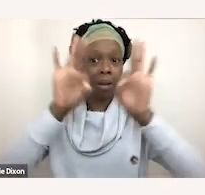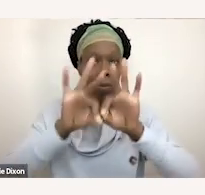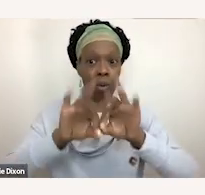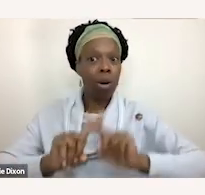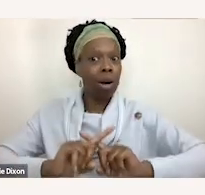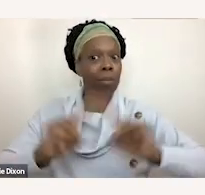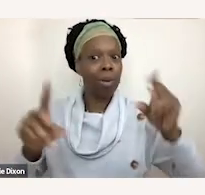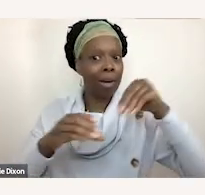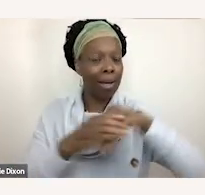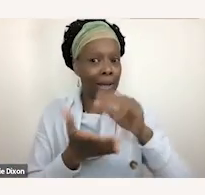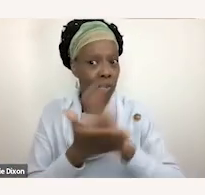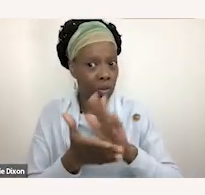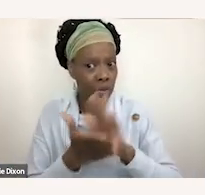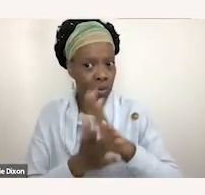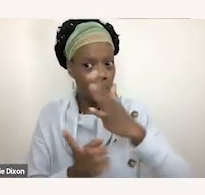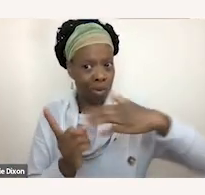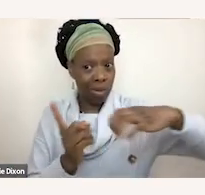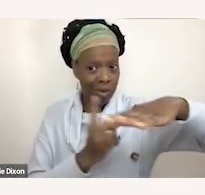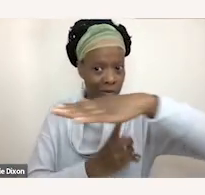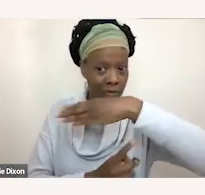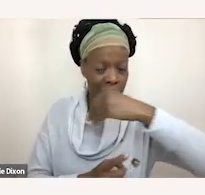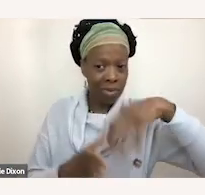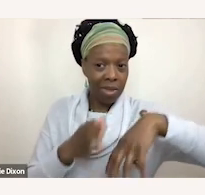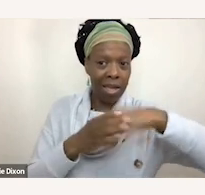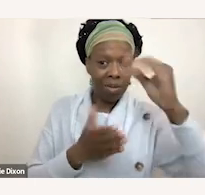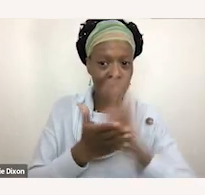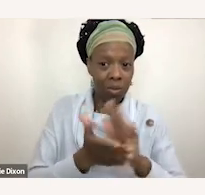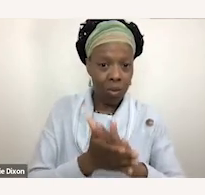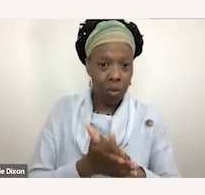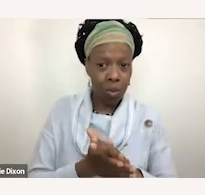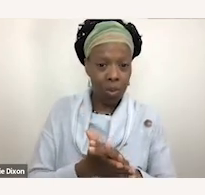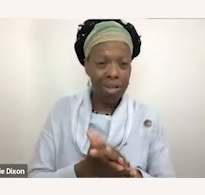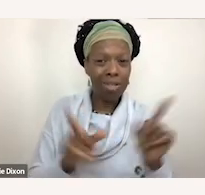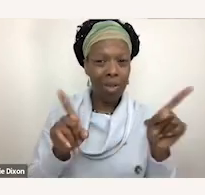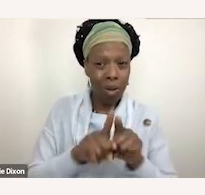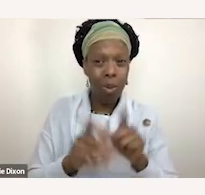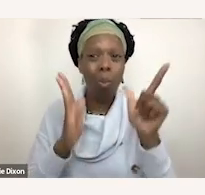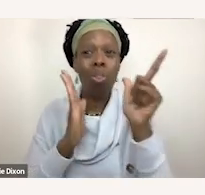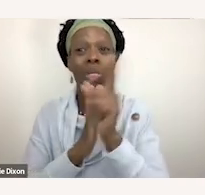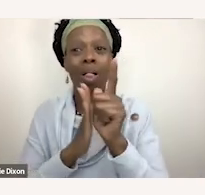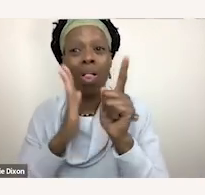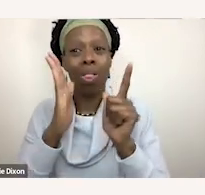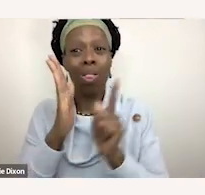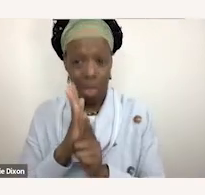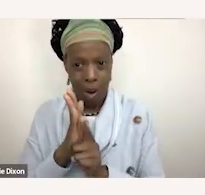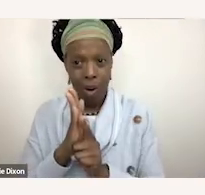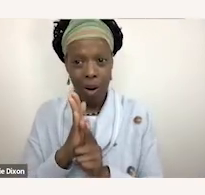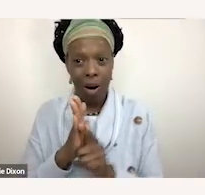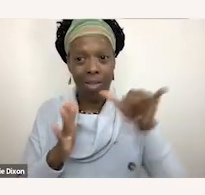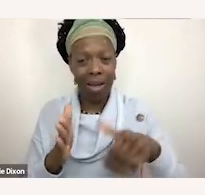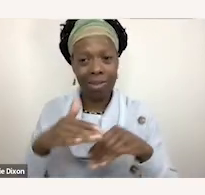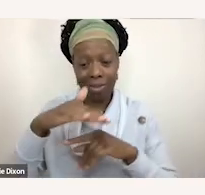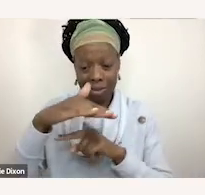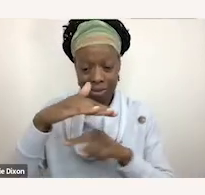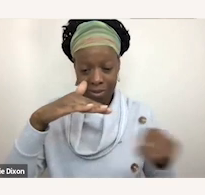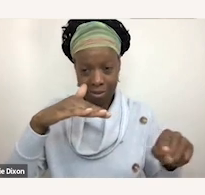in the school setting and outside of school under the 88 these things are the law and that is really you know what it comes down to is that your